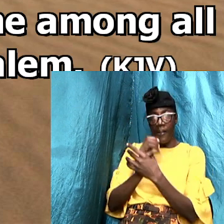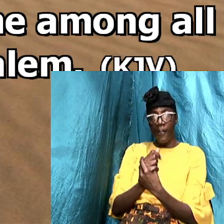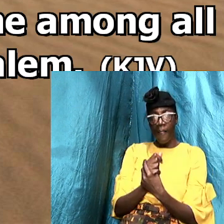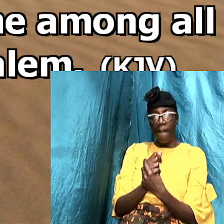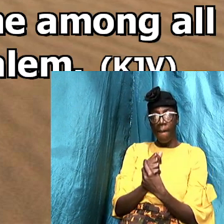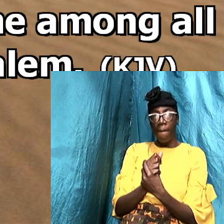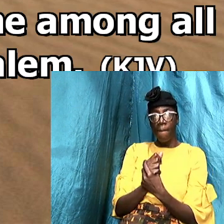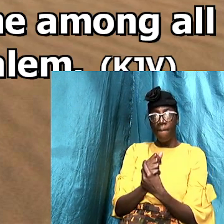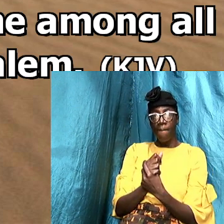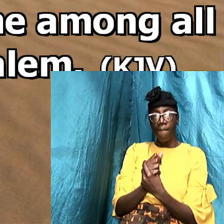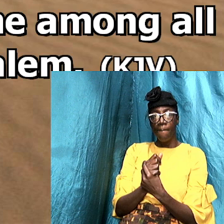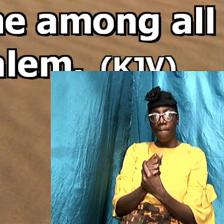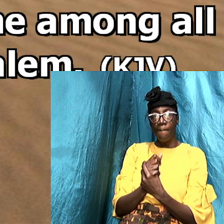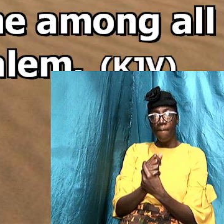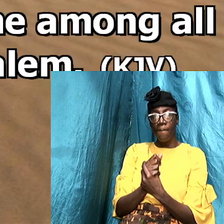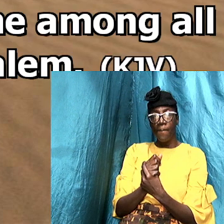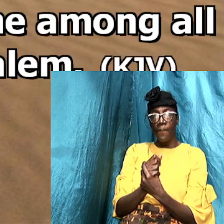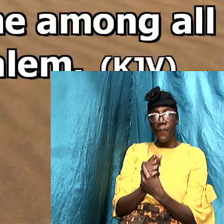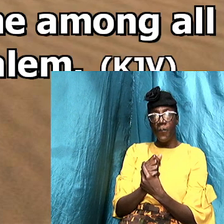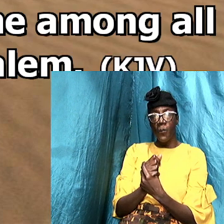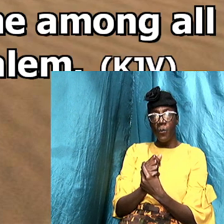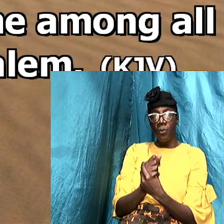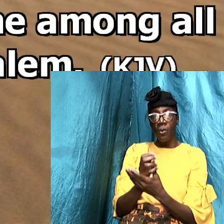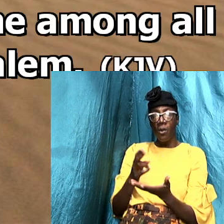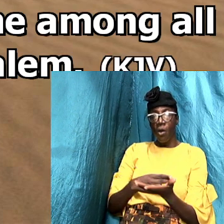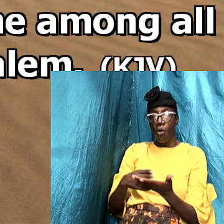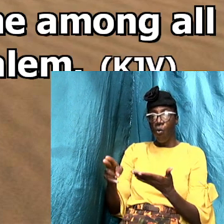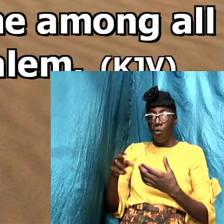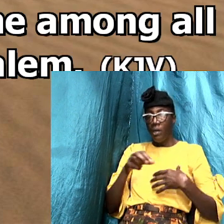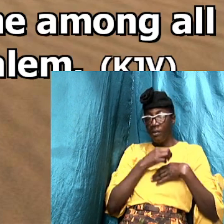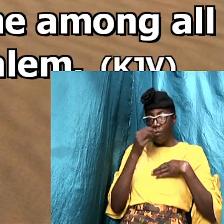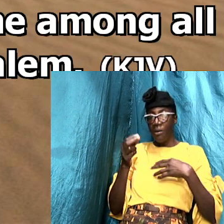43 we get the name of the Holy Spirit